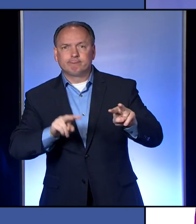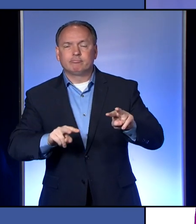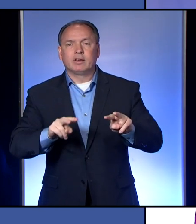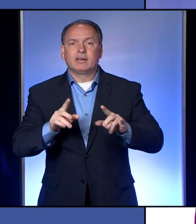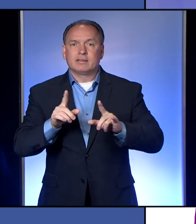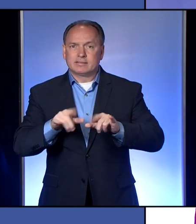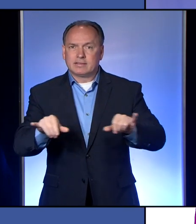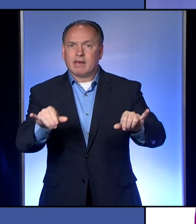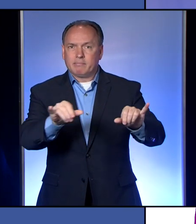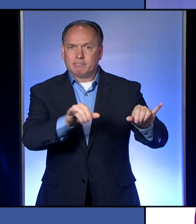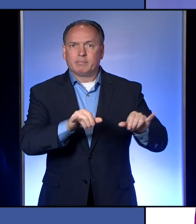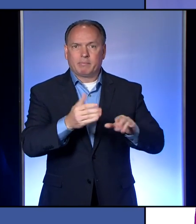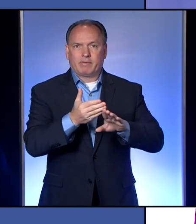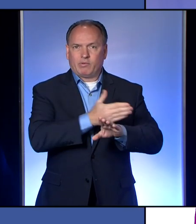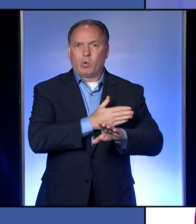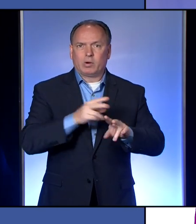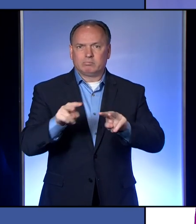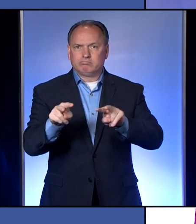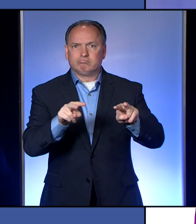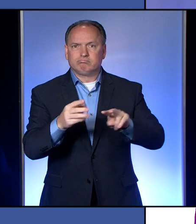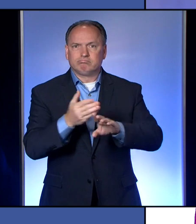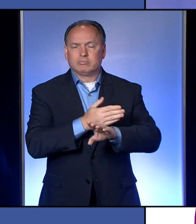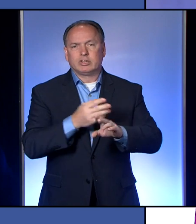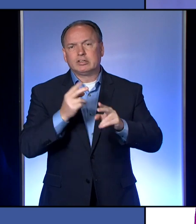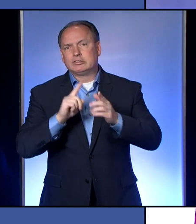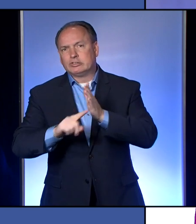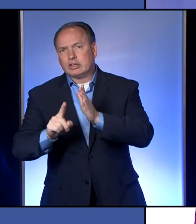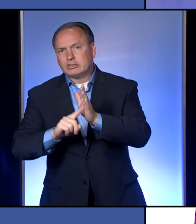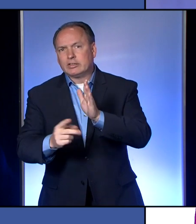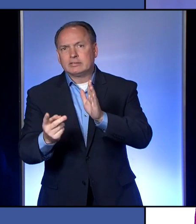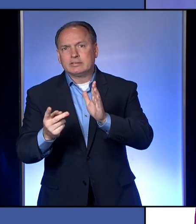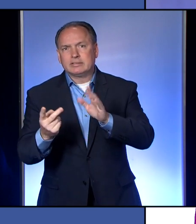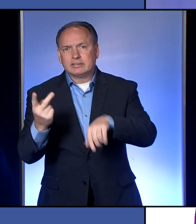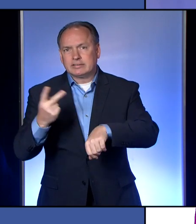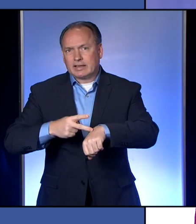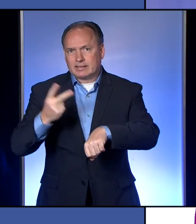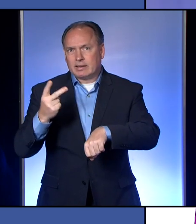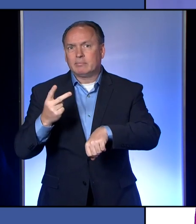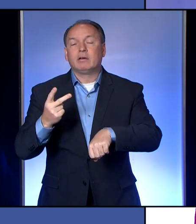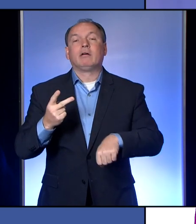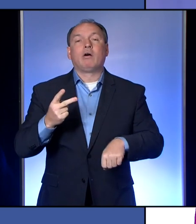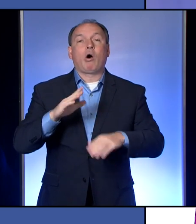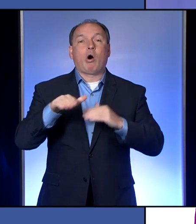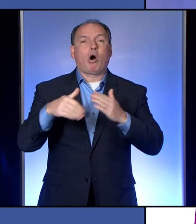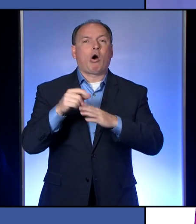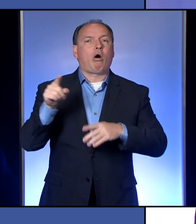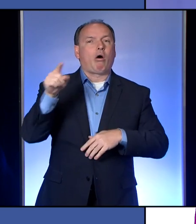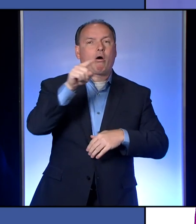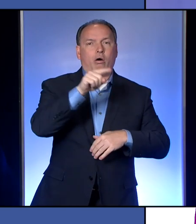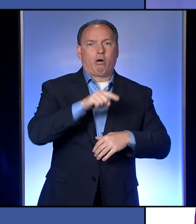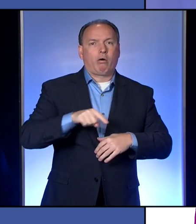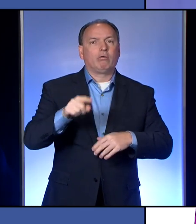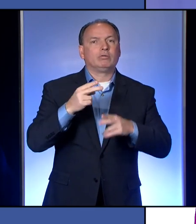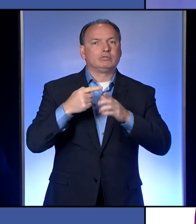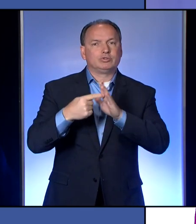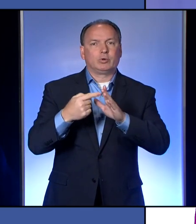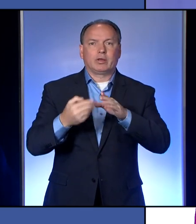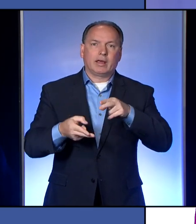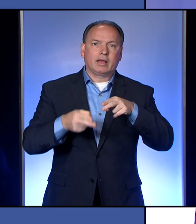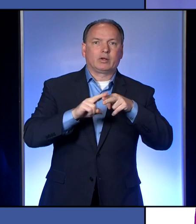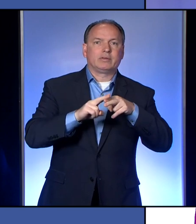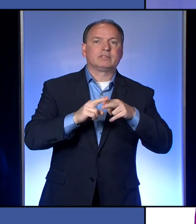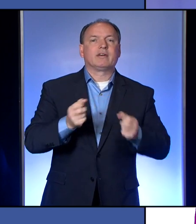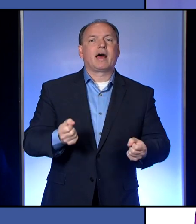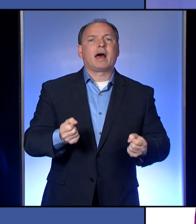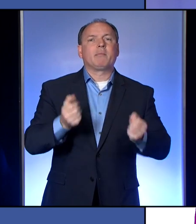the same locations that they had surveilled on April 22nd. All zones saw an increase in the percentage of